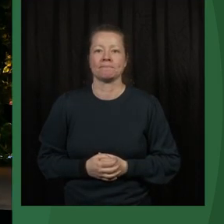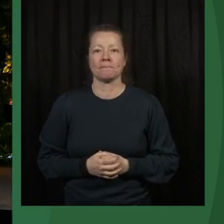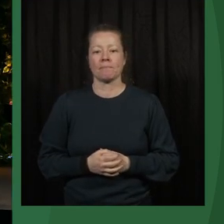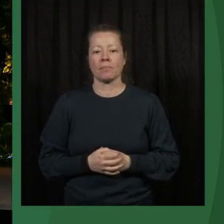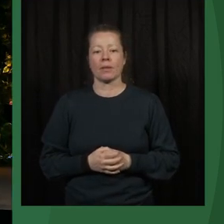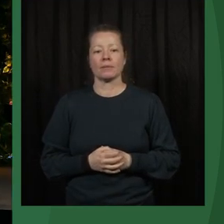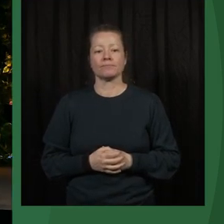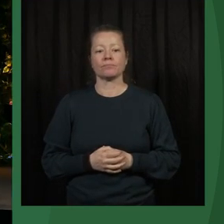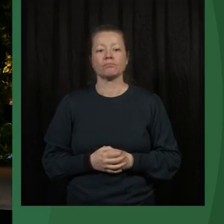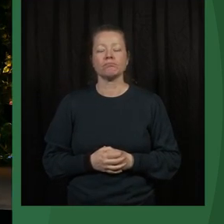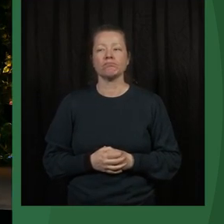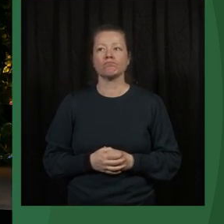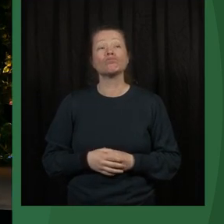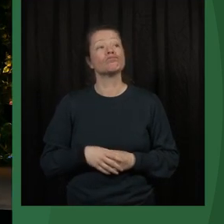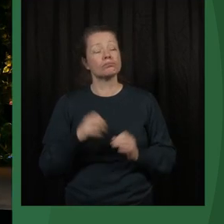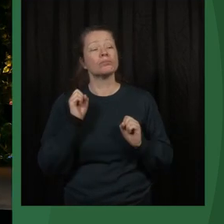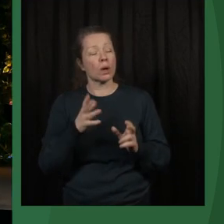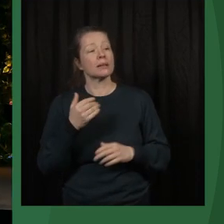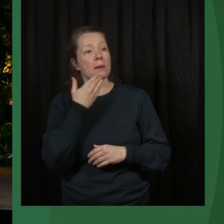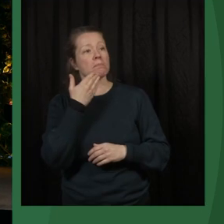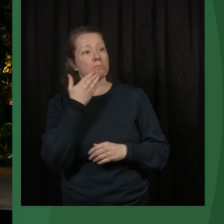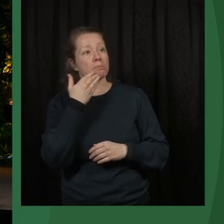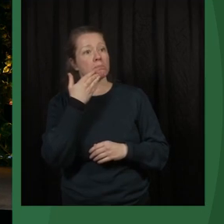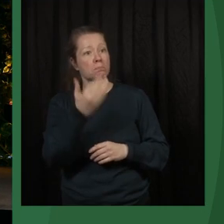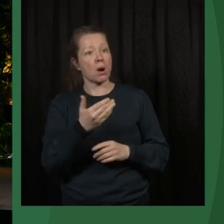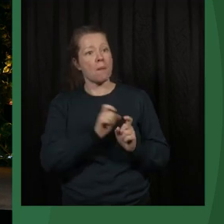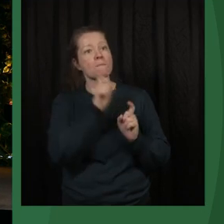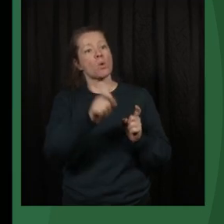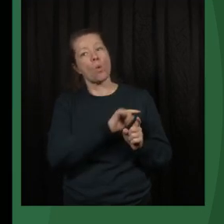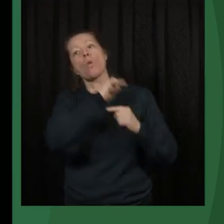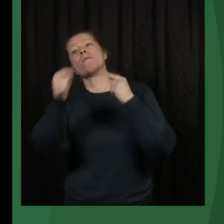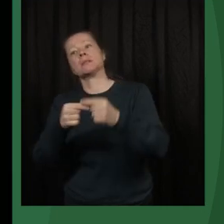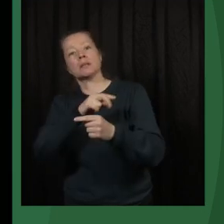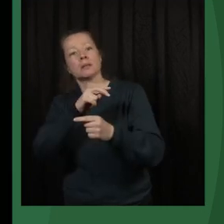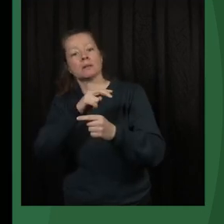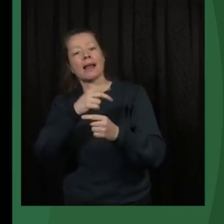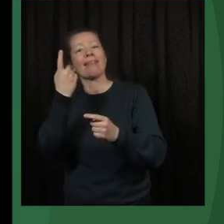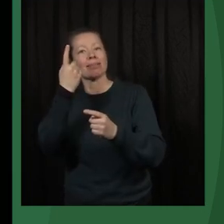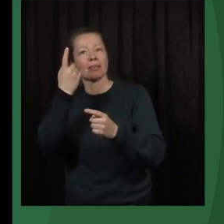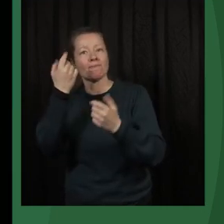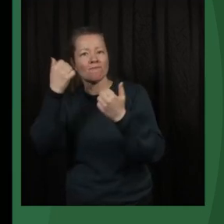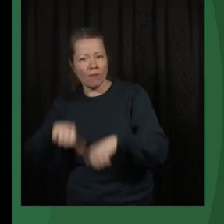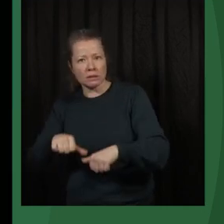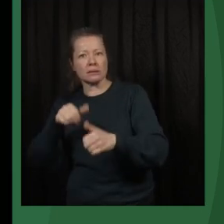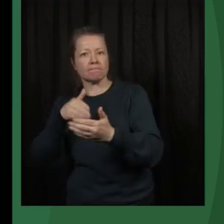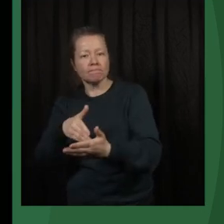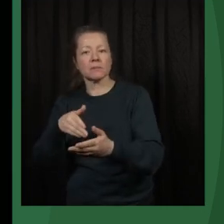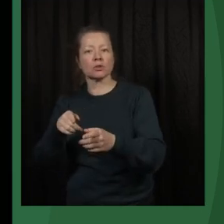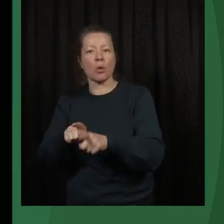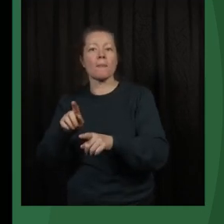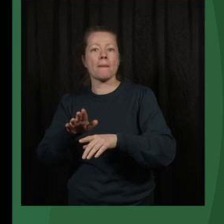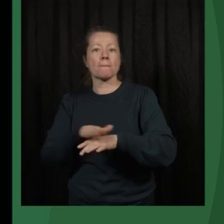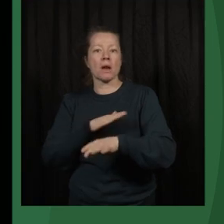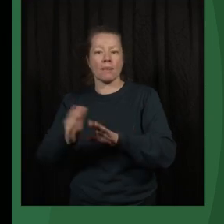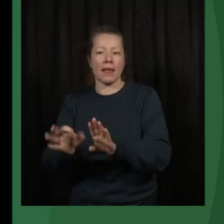Yeah, that's a good pivot to one of the difficulties that Mariana has